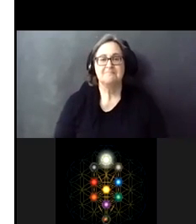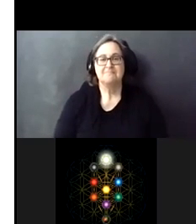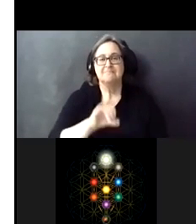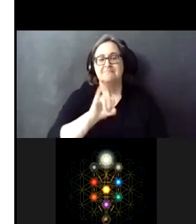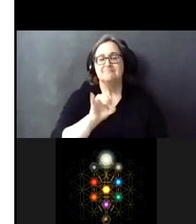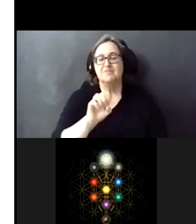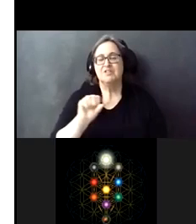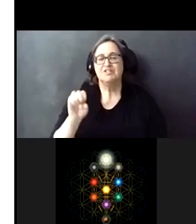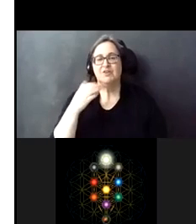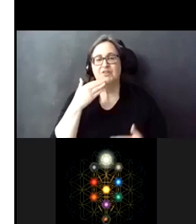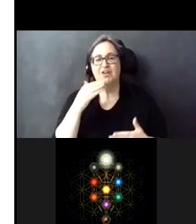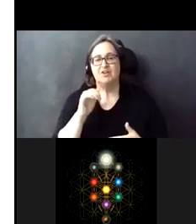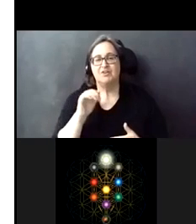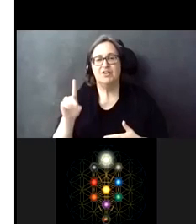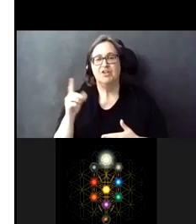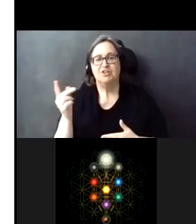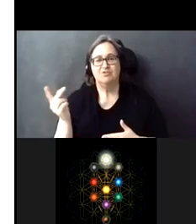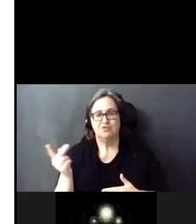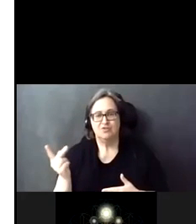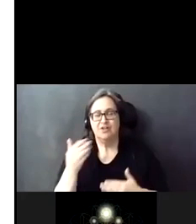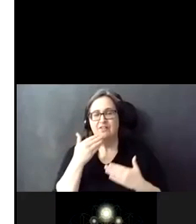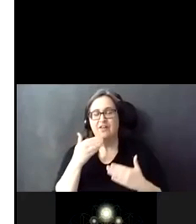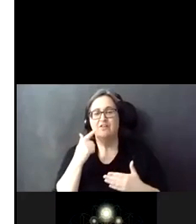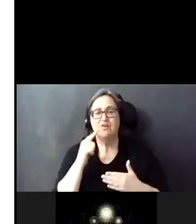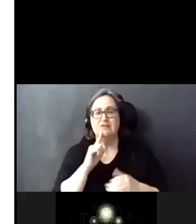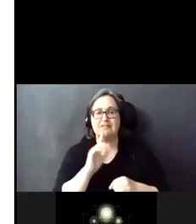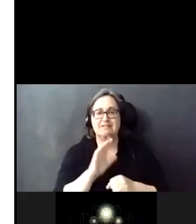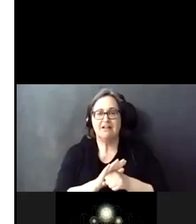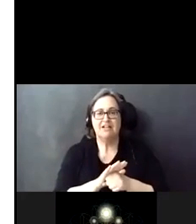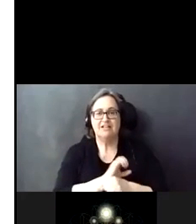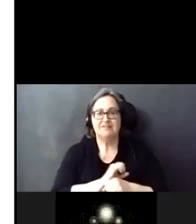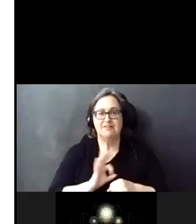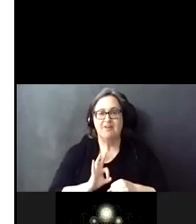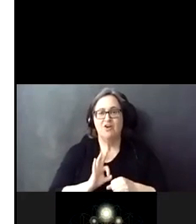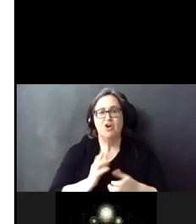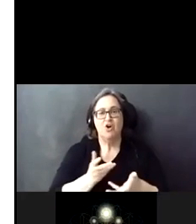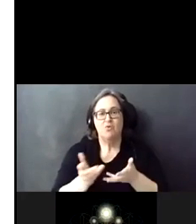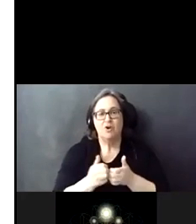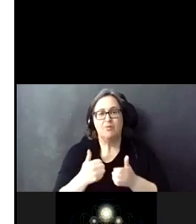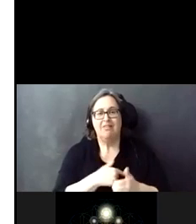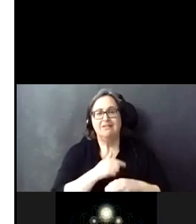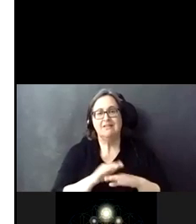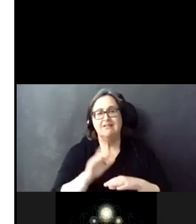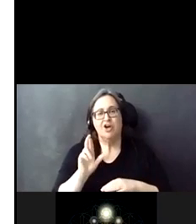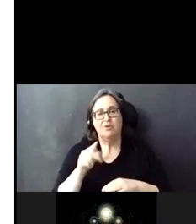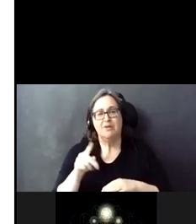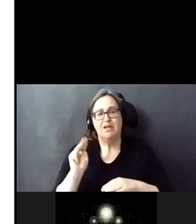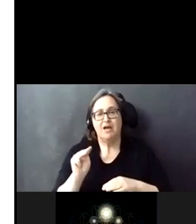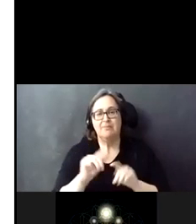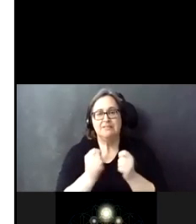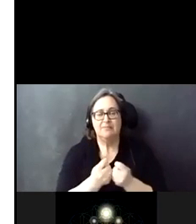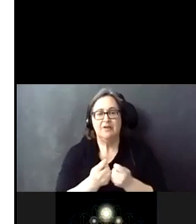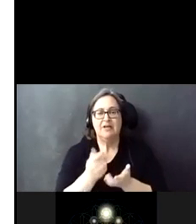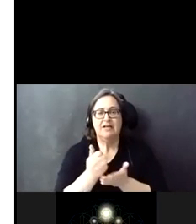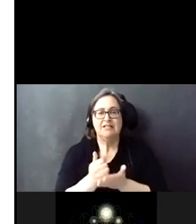Thank you, Alderman. And thank you to you both and your dedicated staff to working with us and the RPM team and helping to